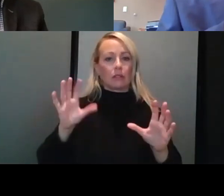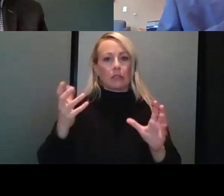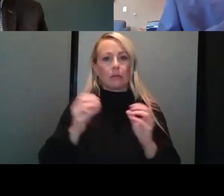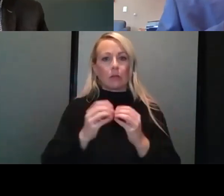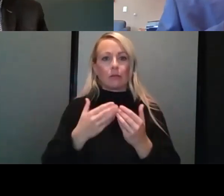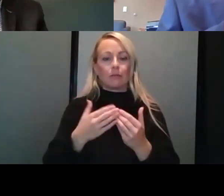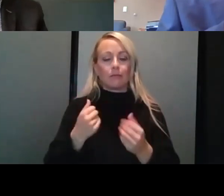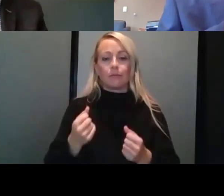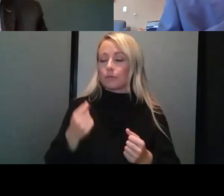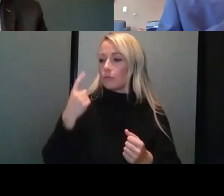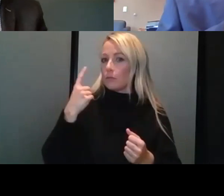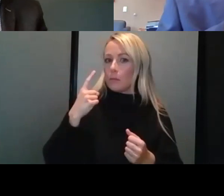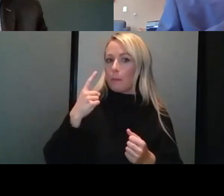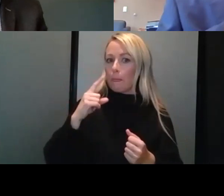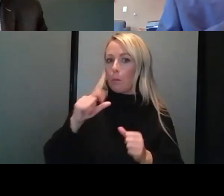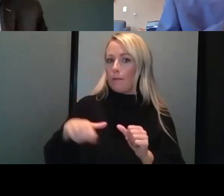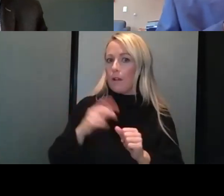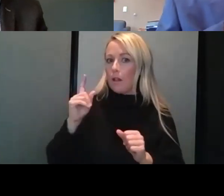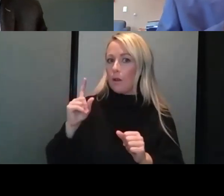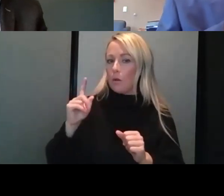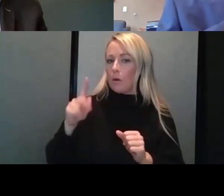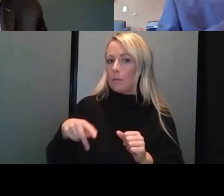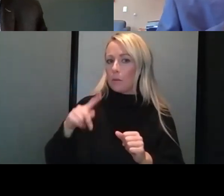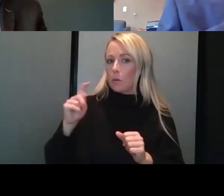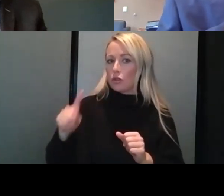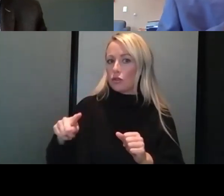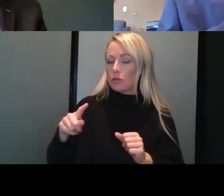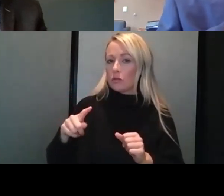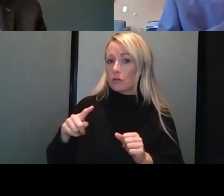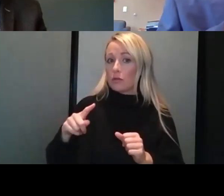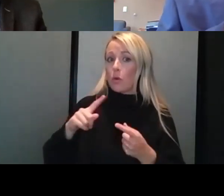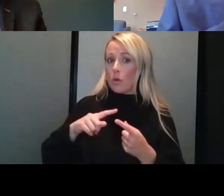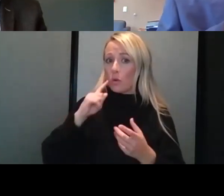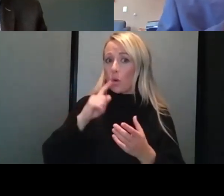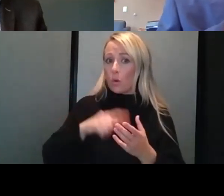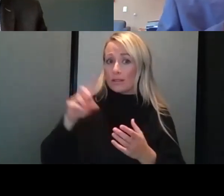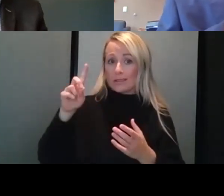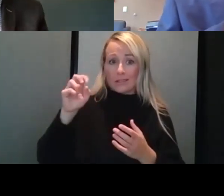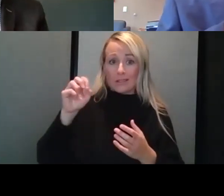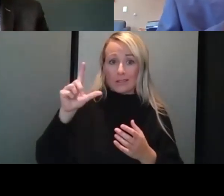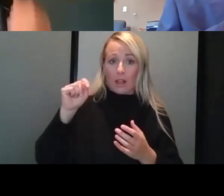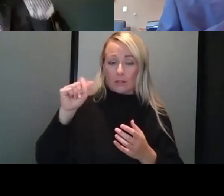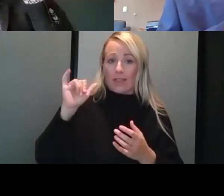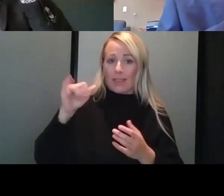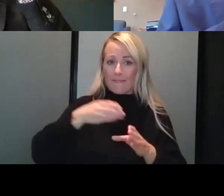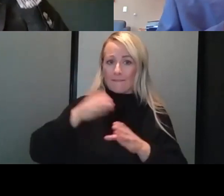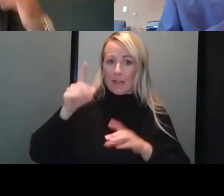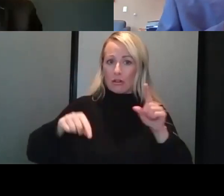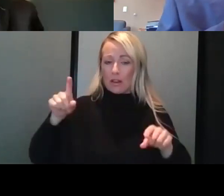There was a follow-up question on variants. Are there others besides Delta that we're currently concerned about in the medical community?